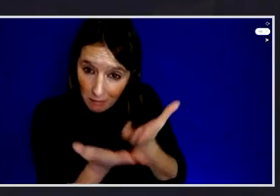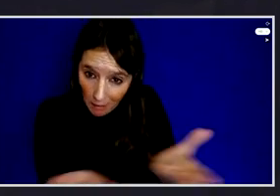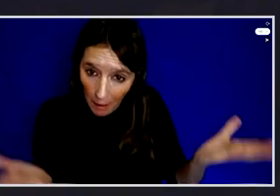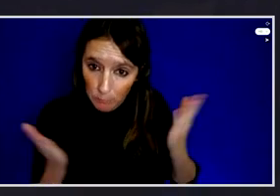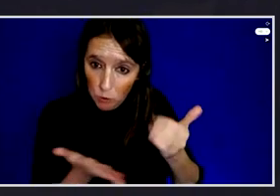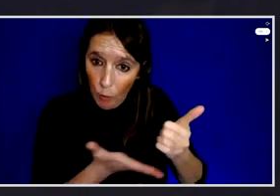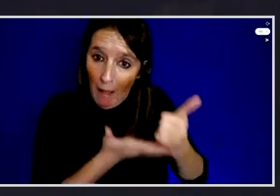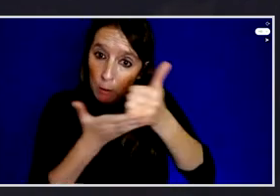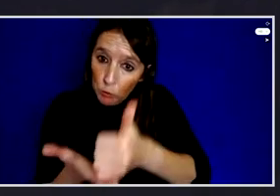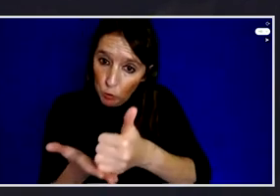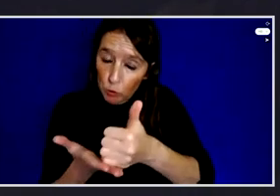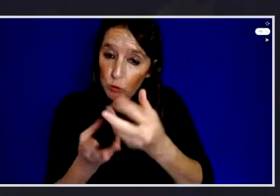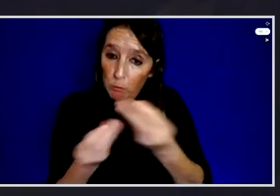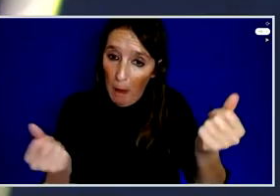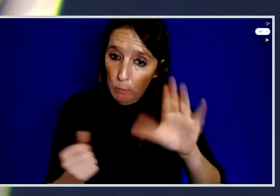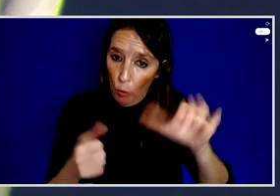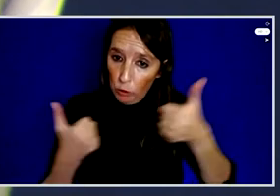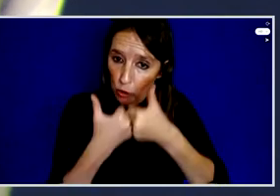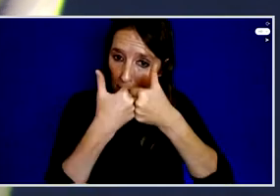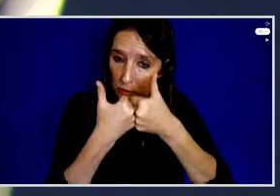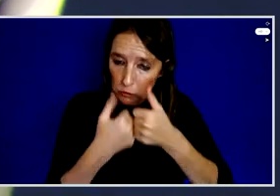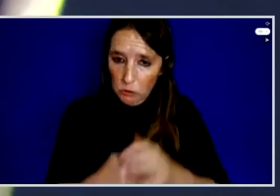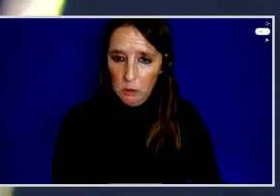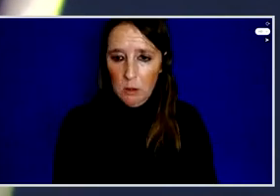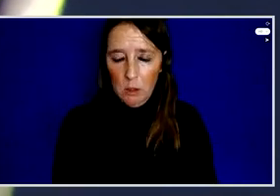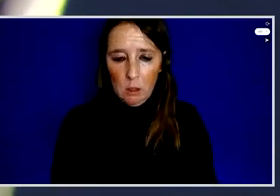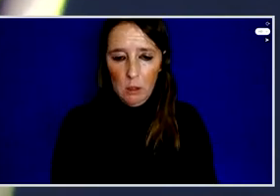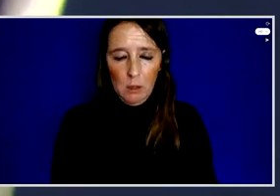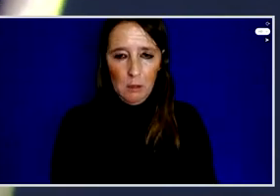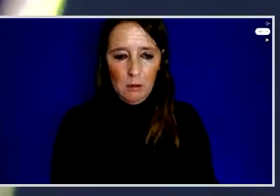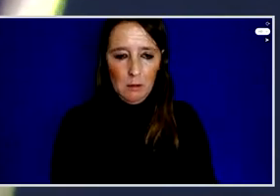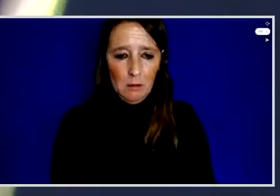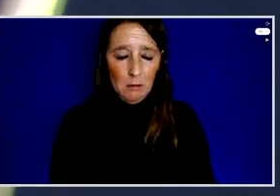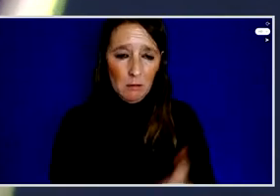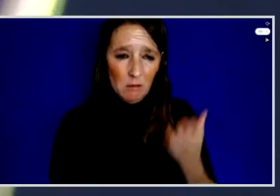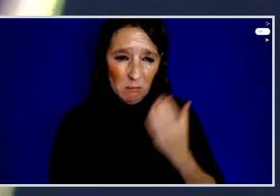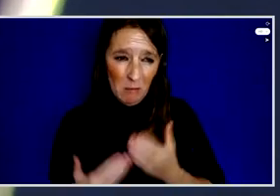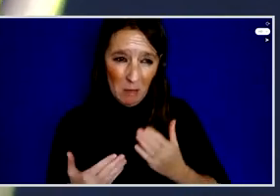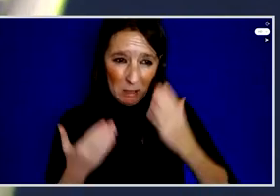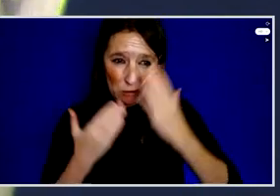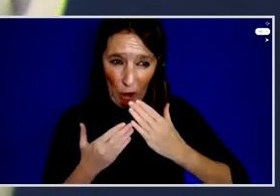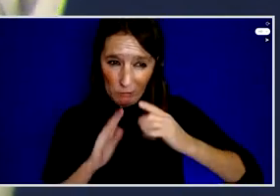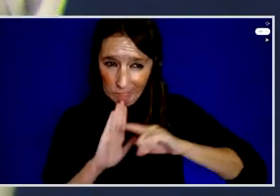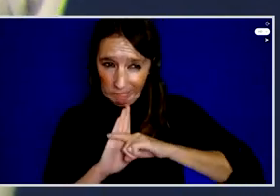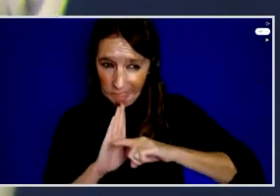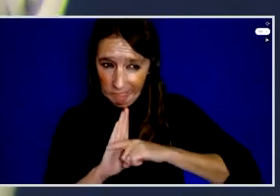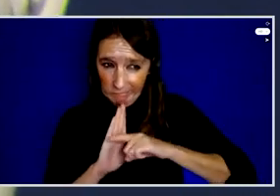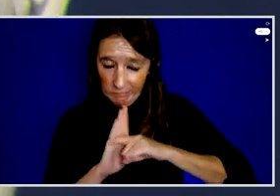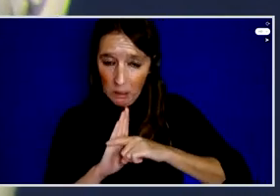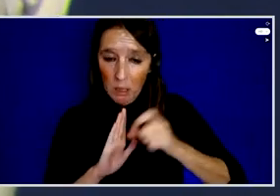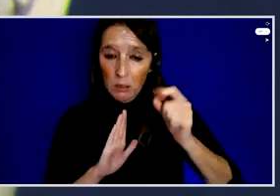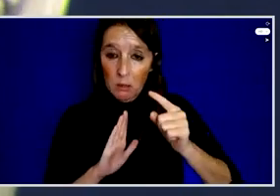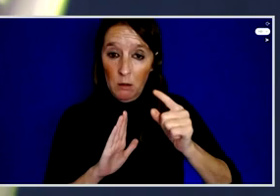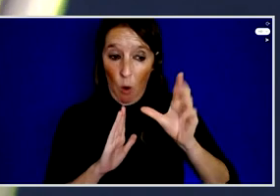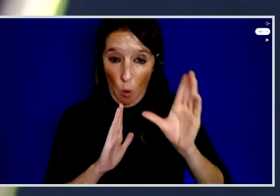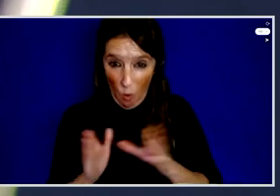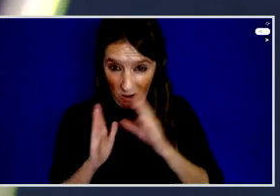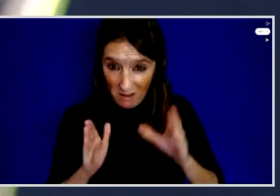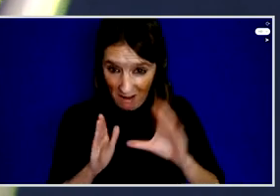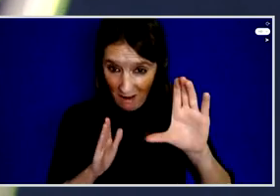Well, this may be a dark thing to say but I think like organized crime groups and corruption